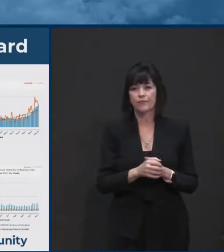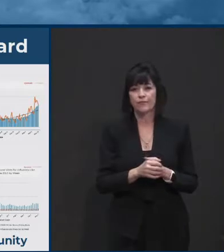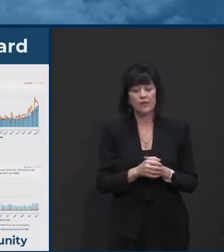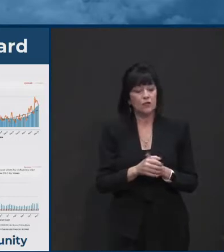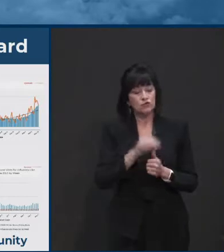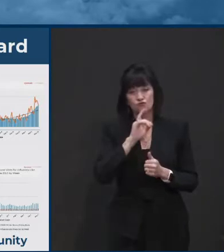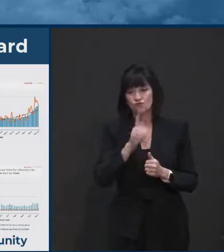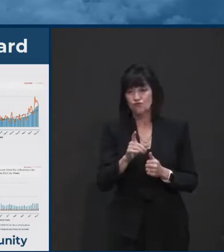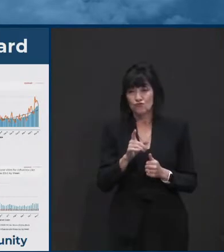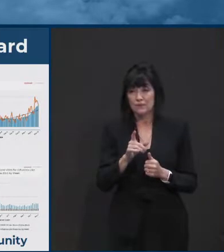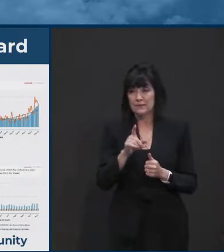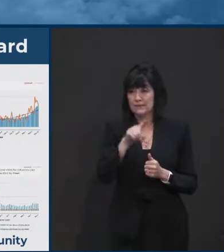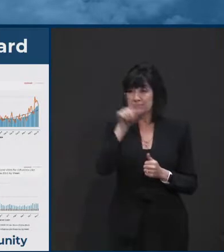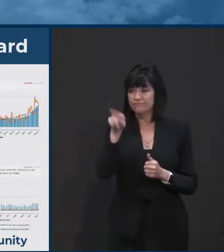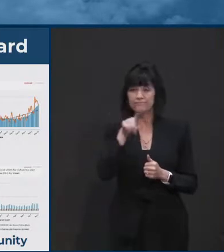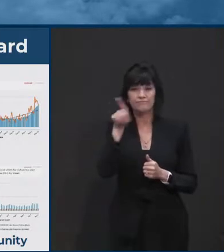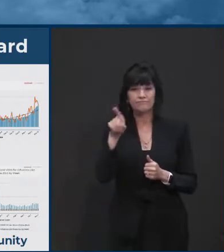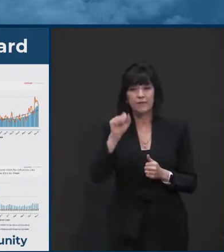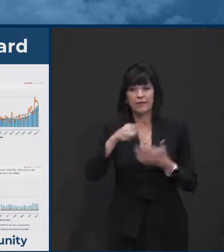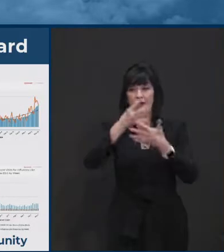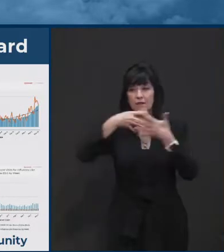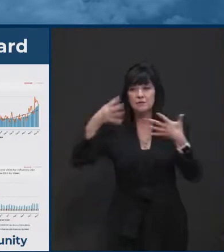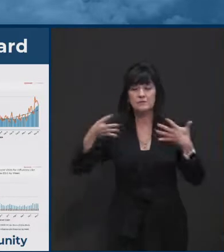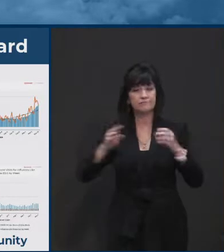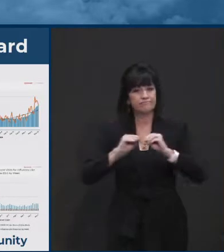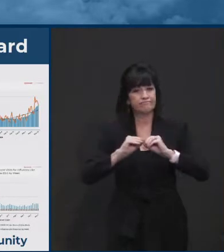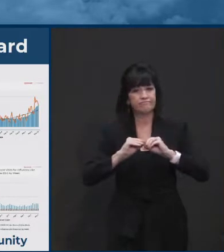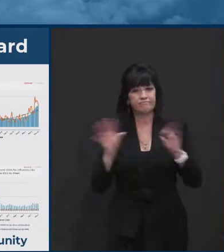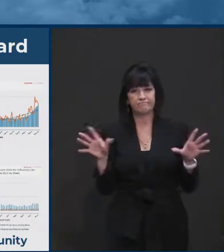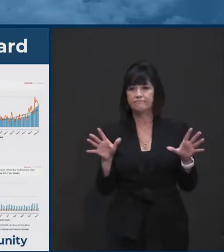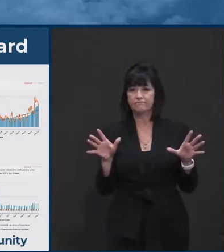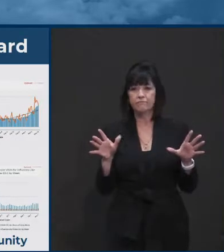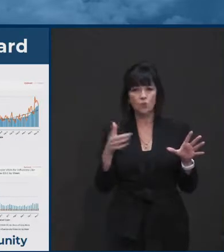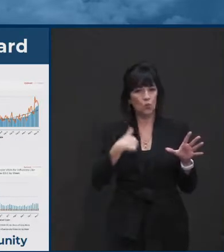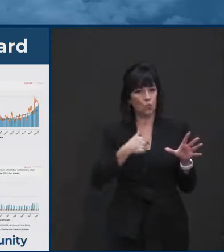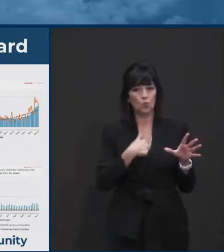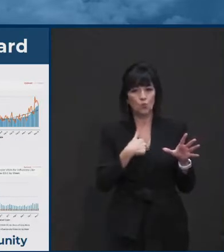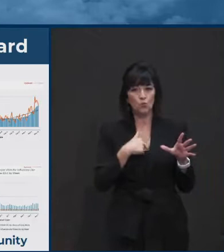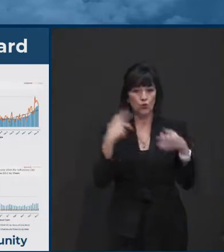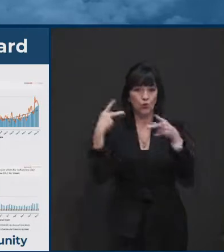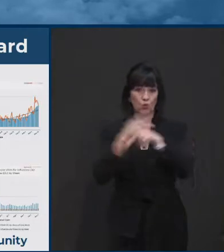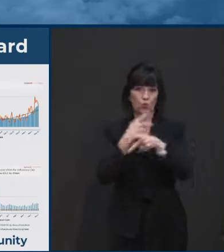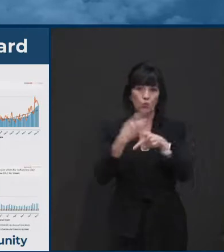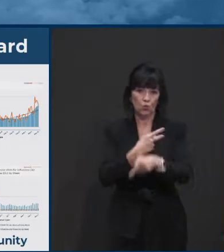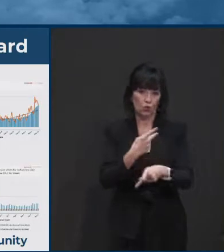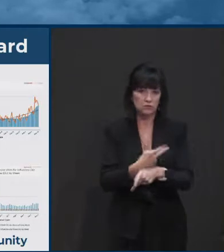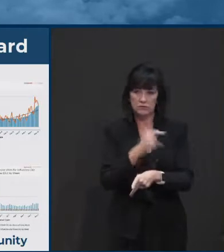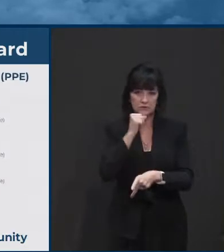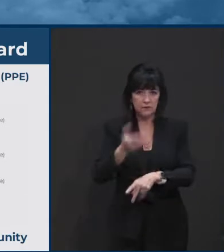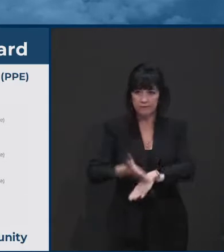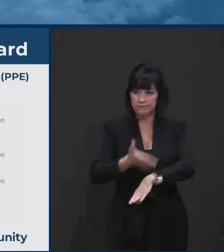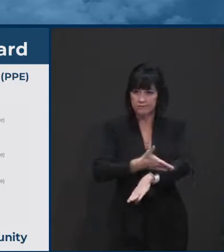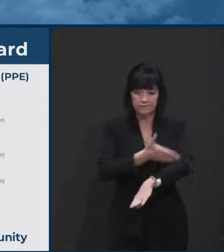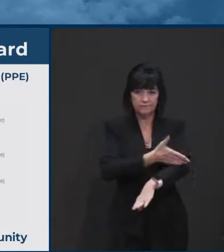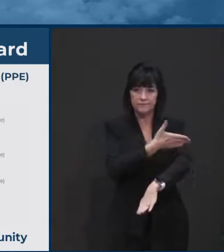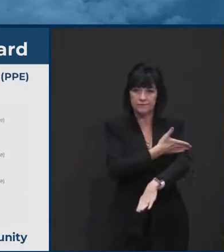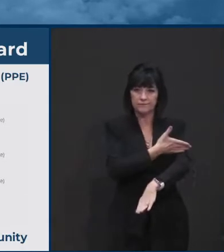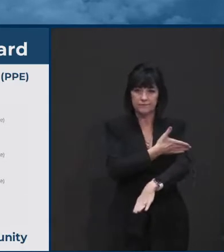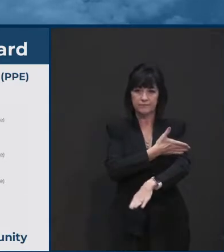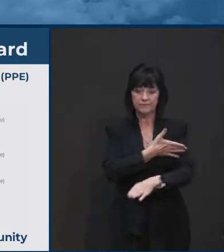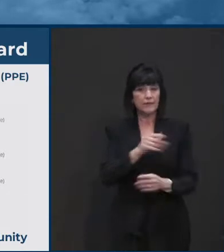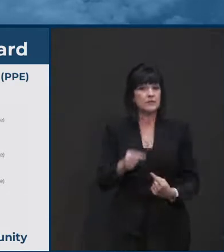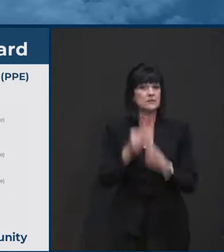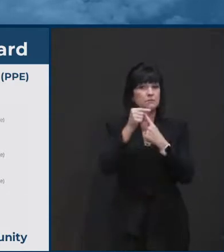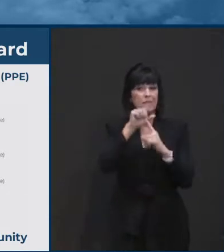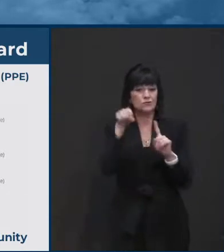in the wrong direction. And we need to get ahead of it, particularly on the hospitalization side. The